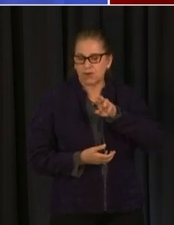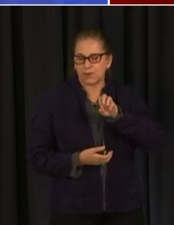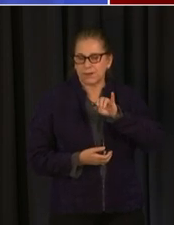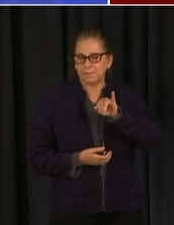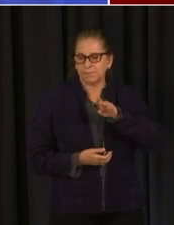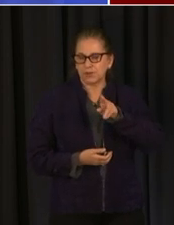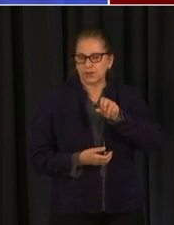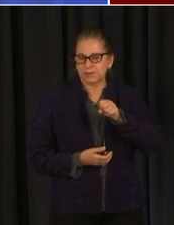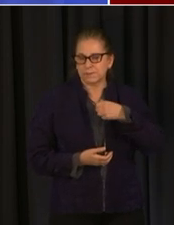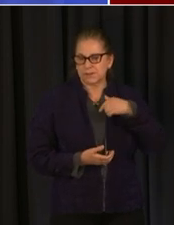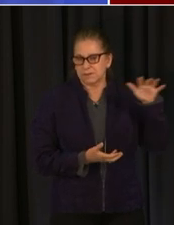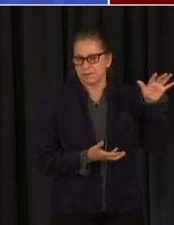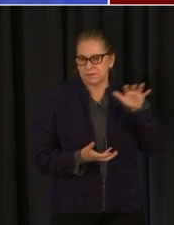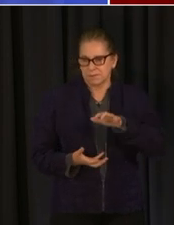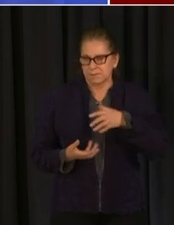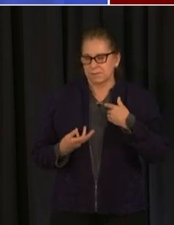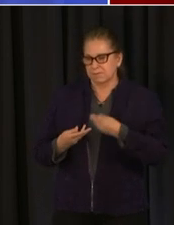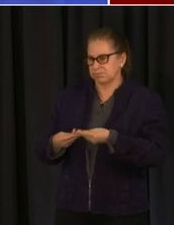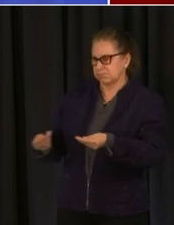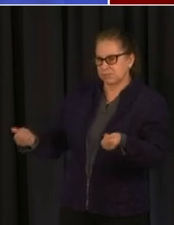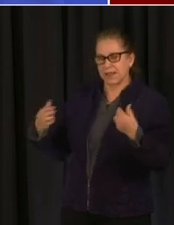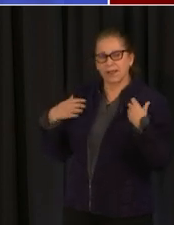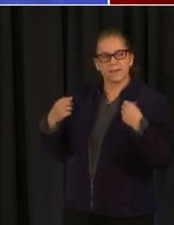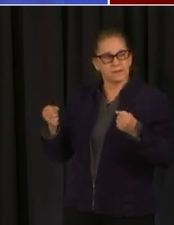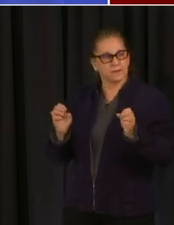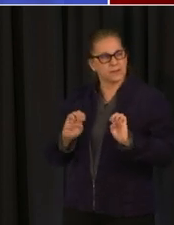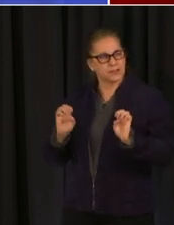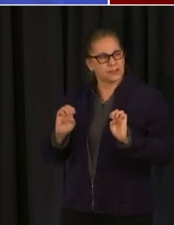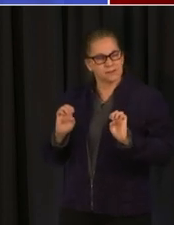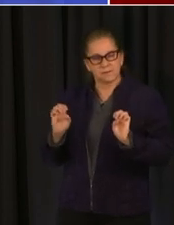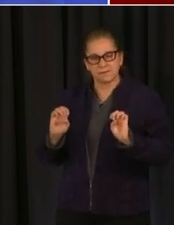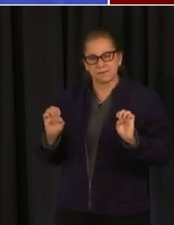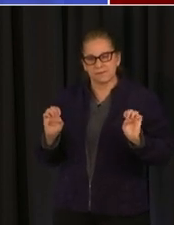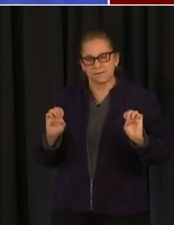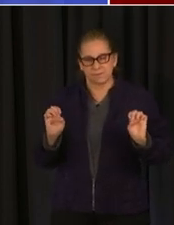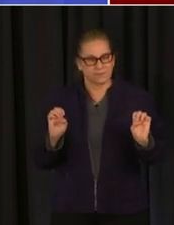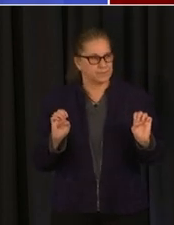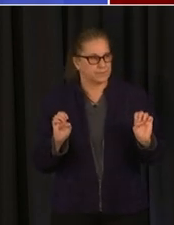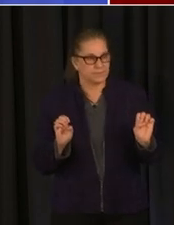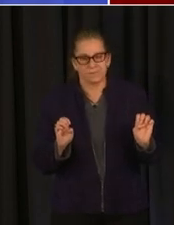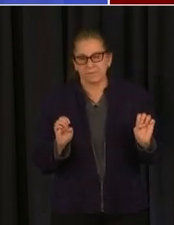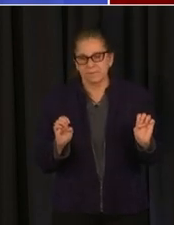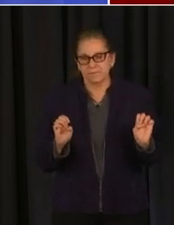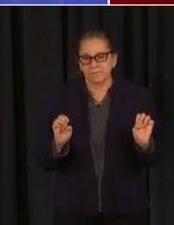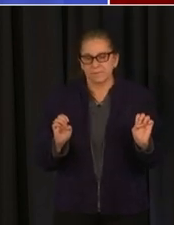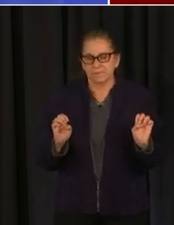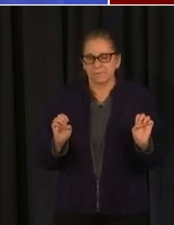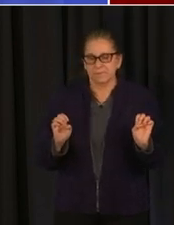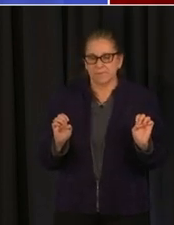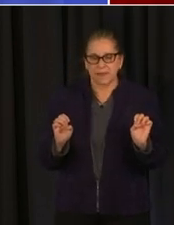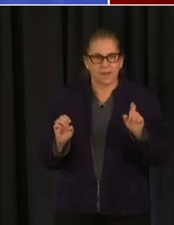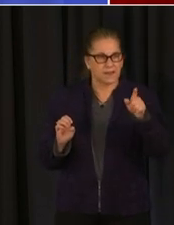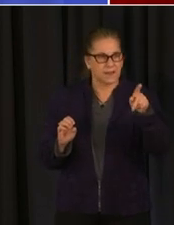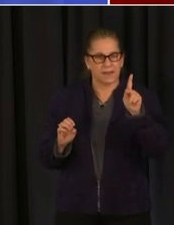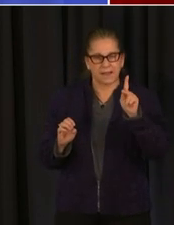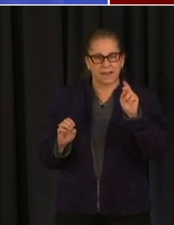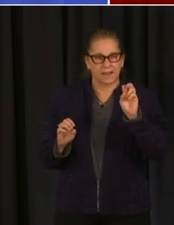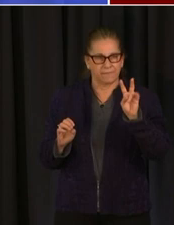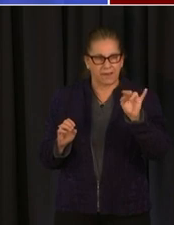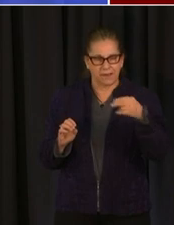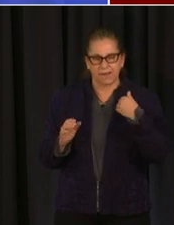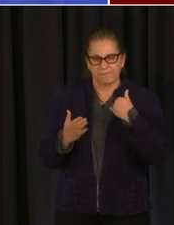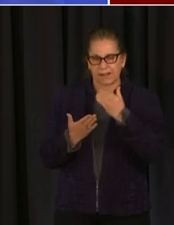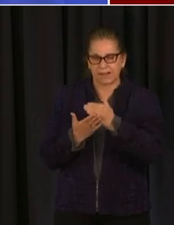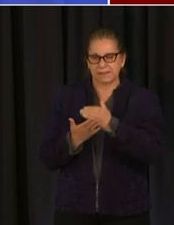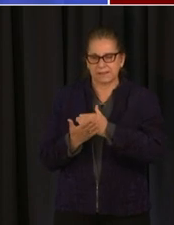in place as long as there various issues including and kevin and laquantra may have the list uh